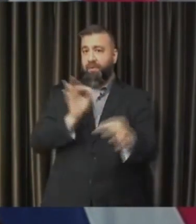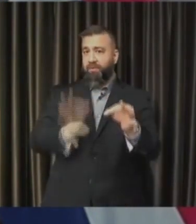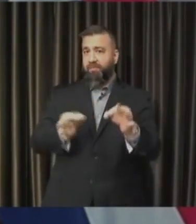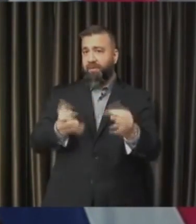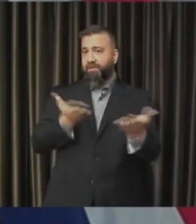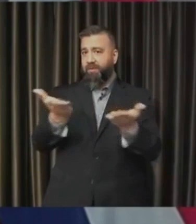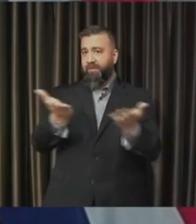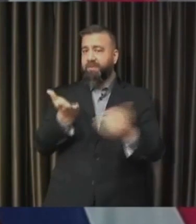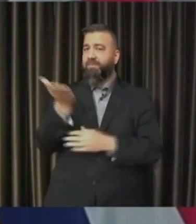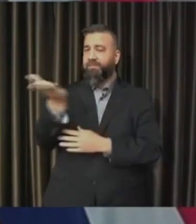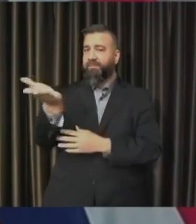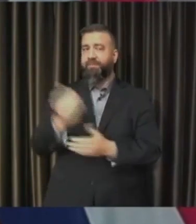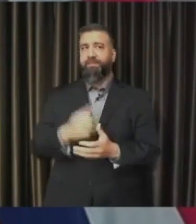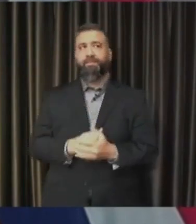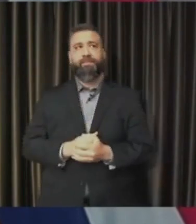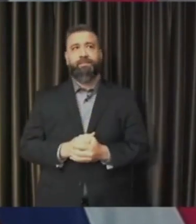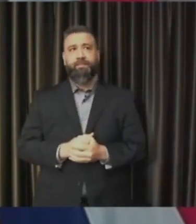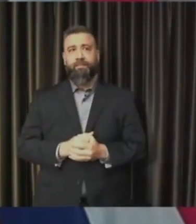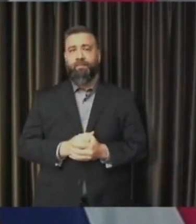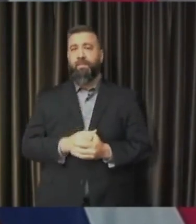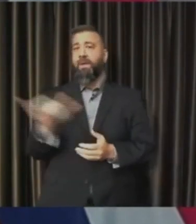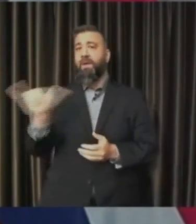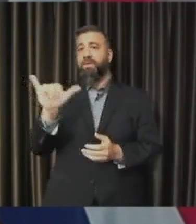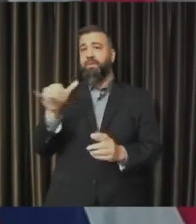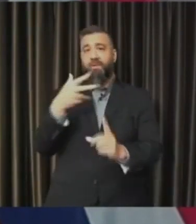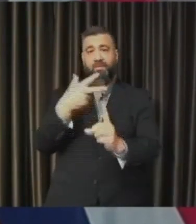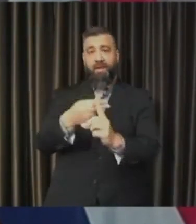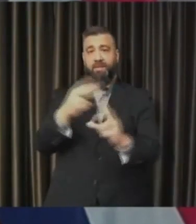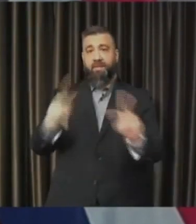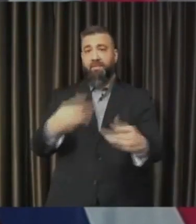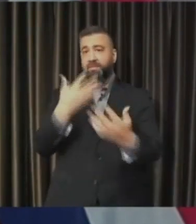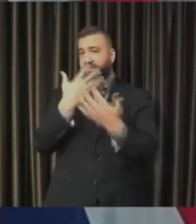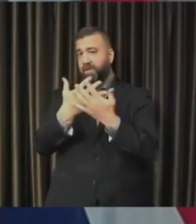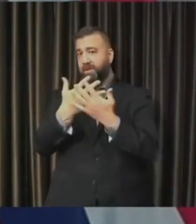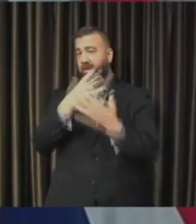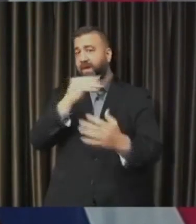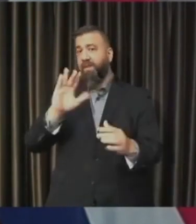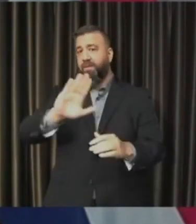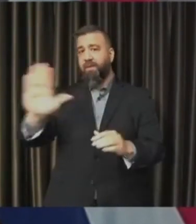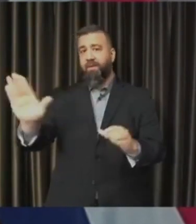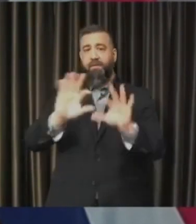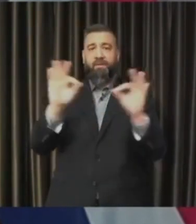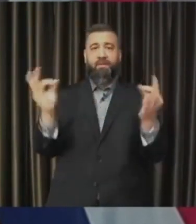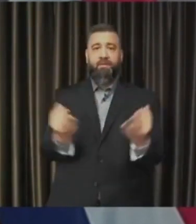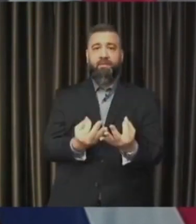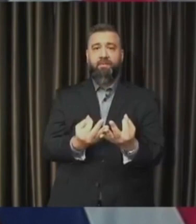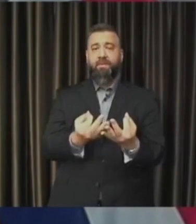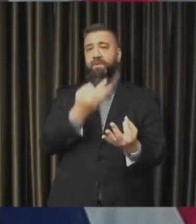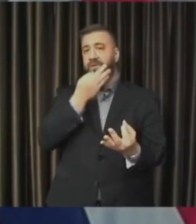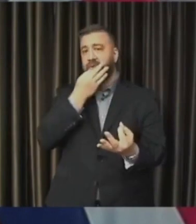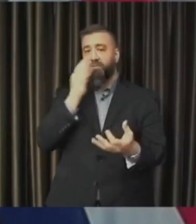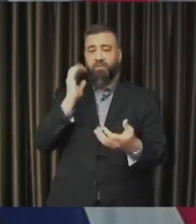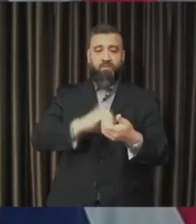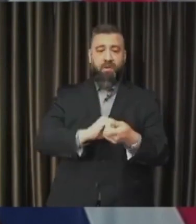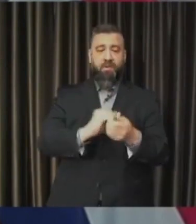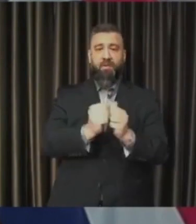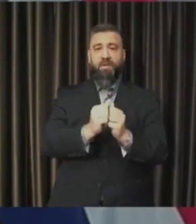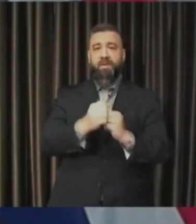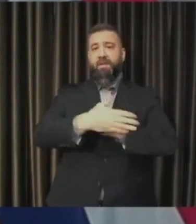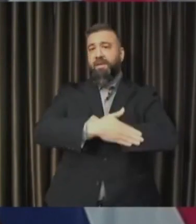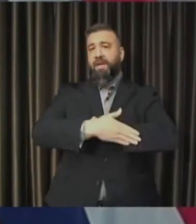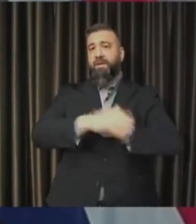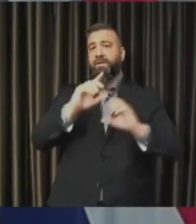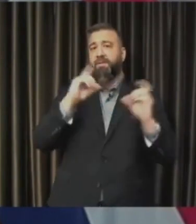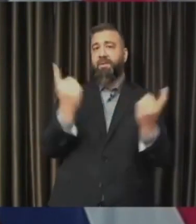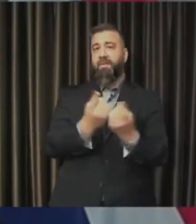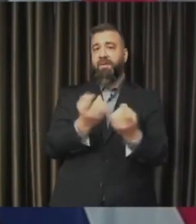Additionally, we are vaccinating individuals housed at the county jail and their families, and soon we'll partner with the county department of human services and